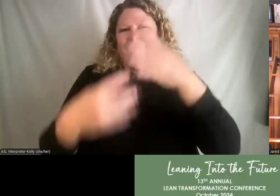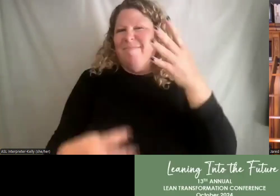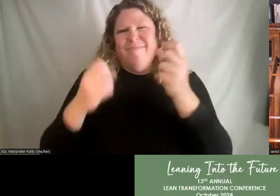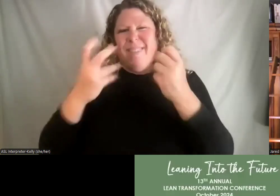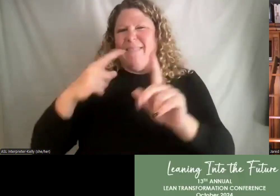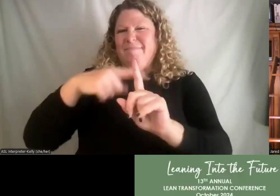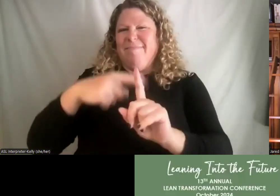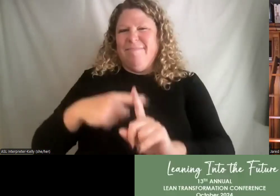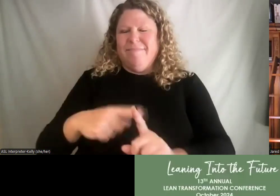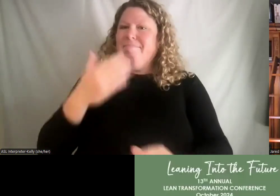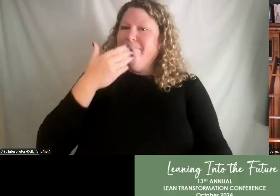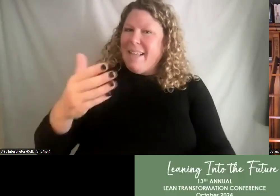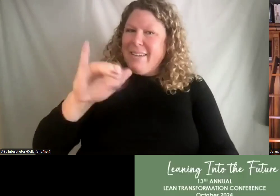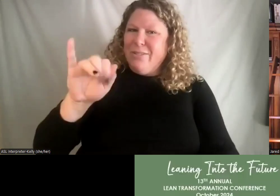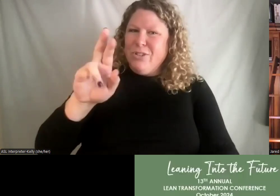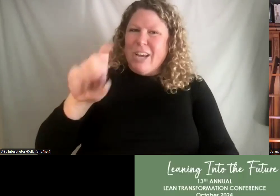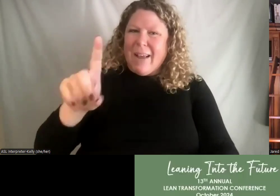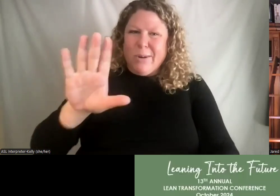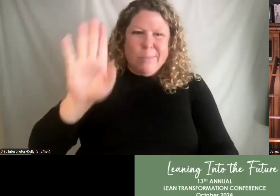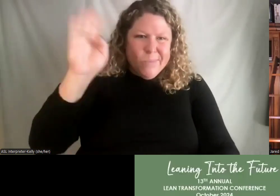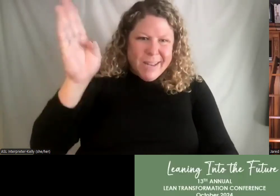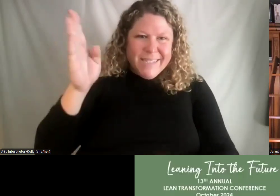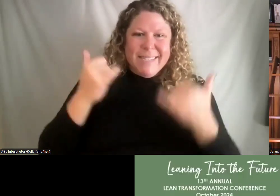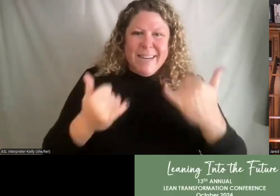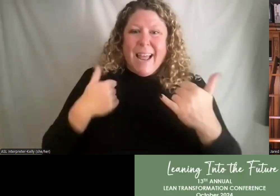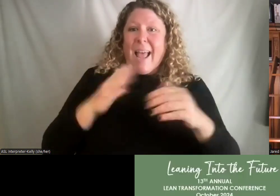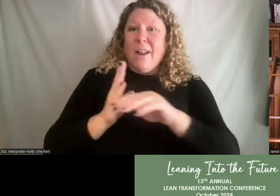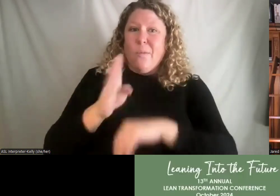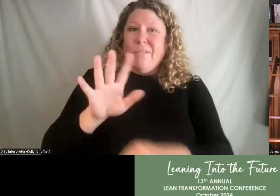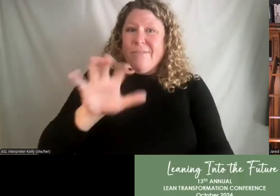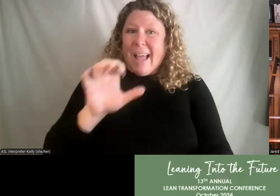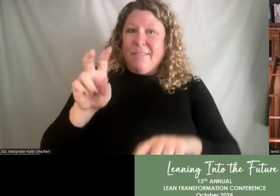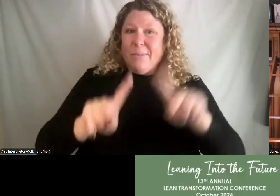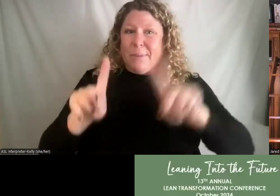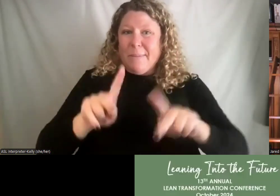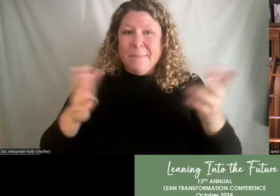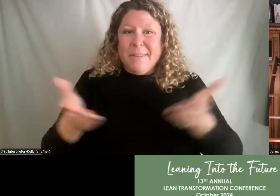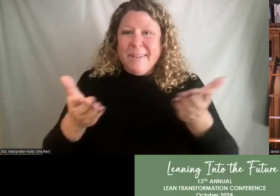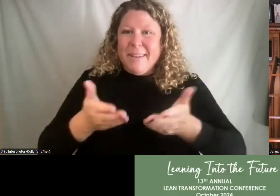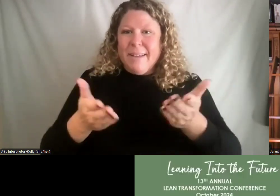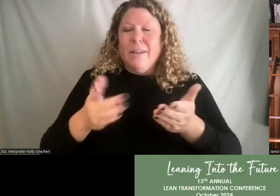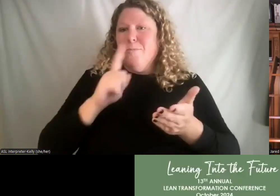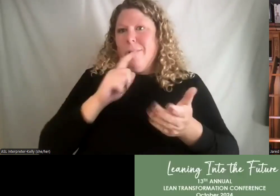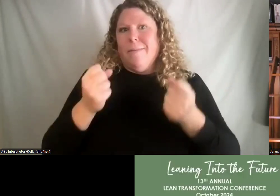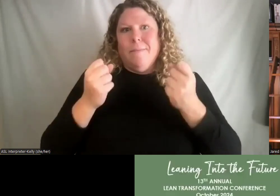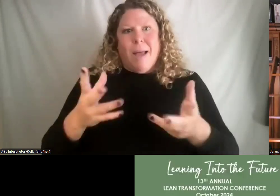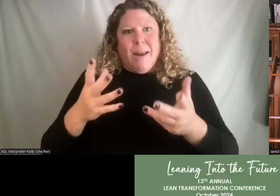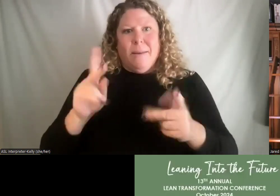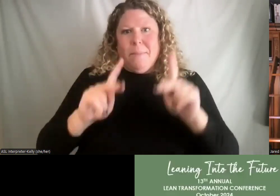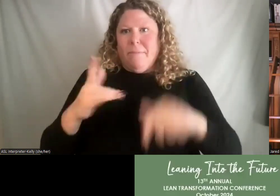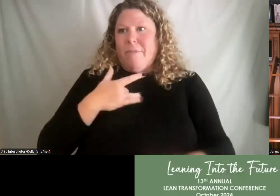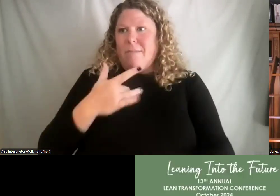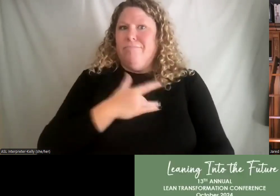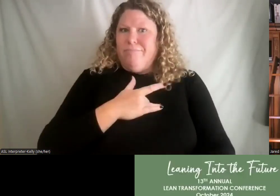just want to thank you, Jared, for your presentation today. We had over 500 attendees. It really hit home for a lot of people